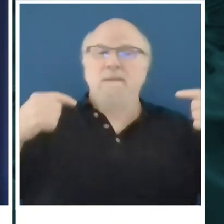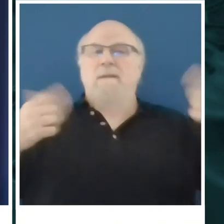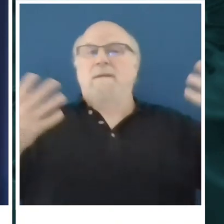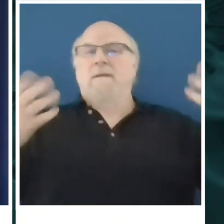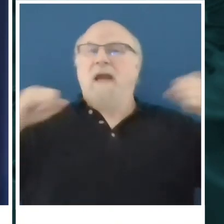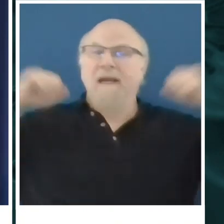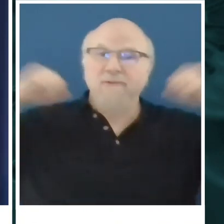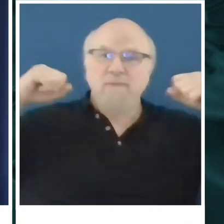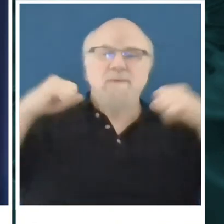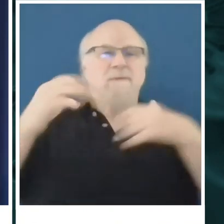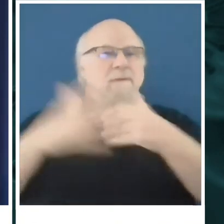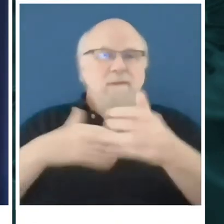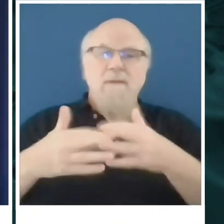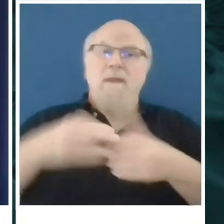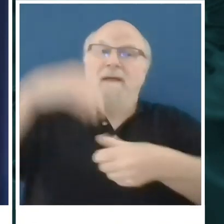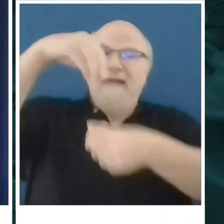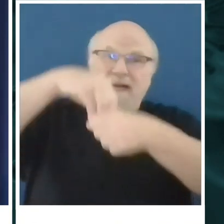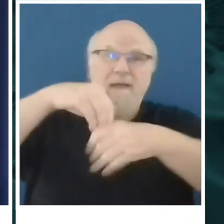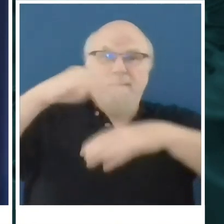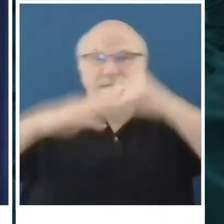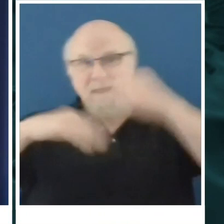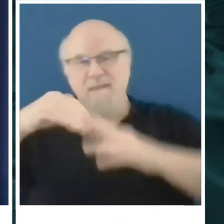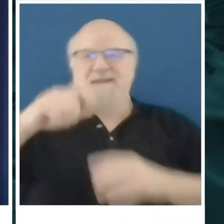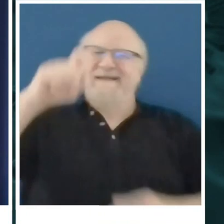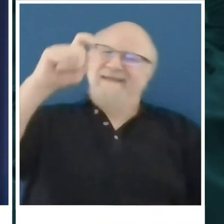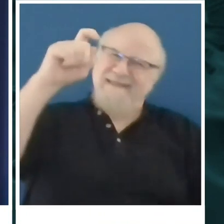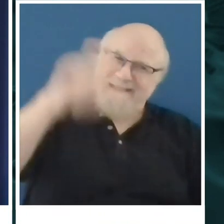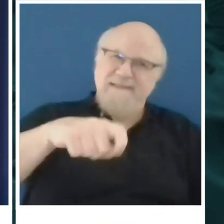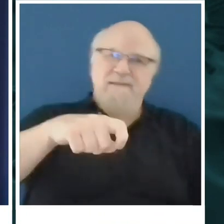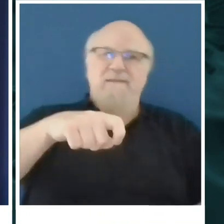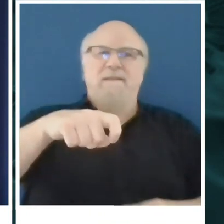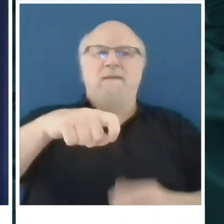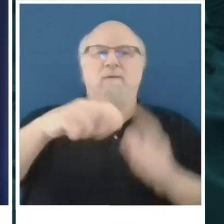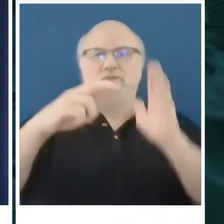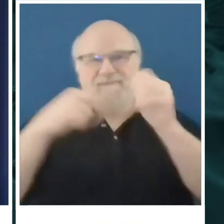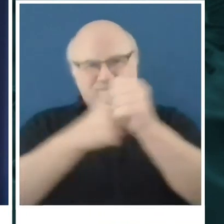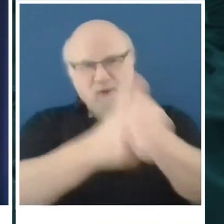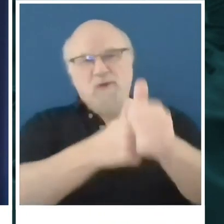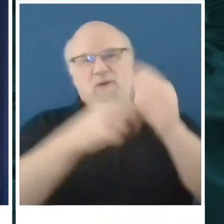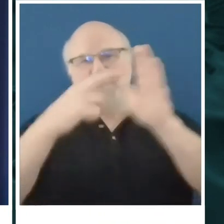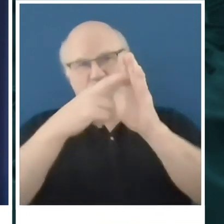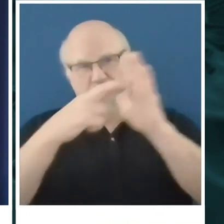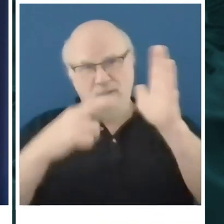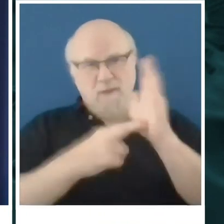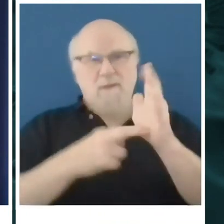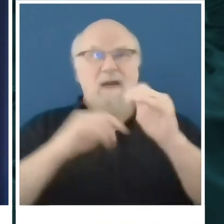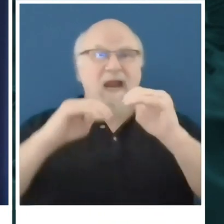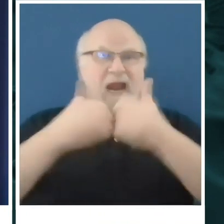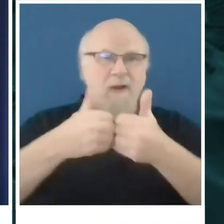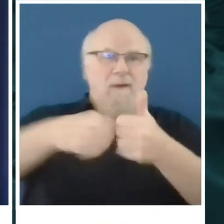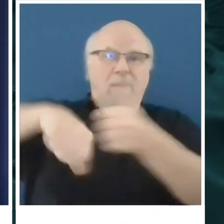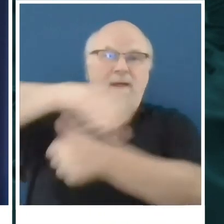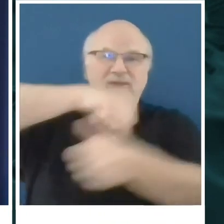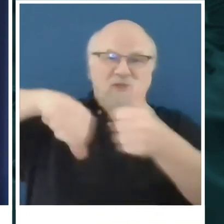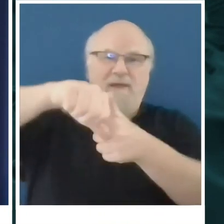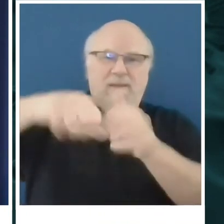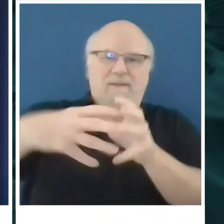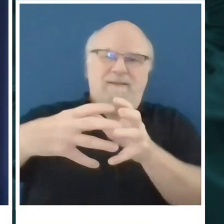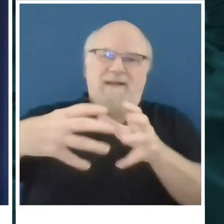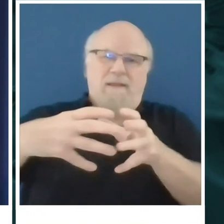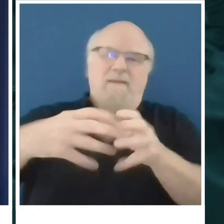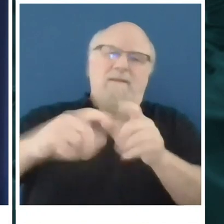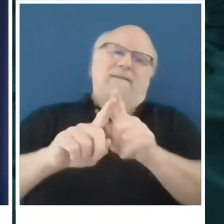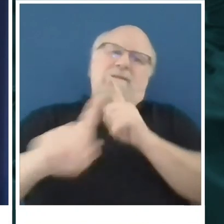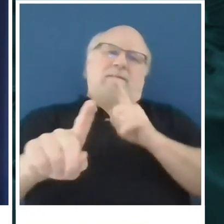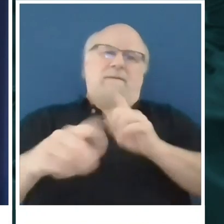in a building, we're going to have to have protocols in place that we'll lay out, but start thinking about how to social distance. You've got to start thinking about entry points.